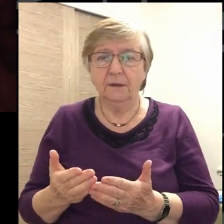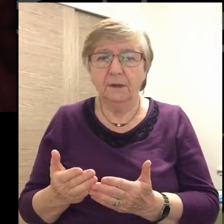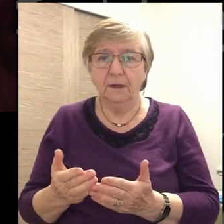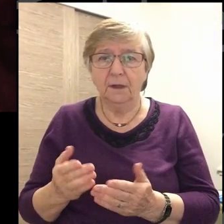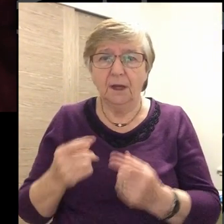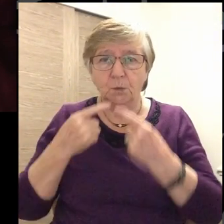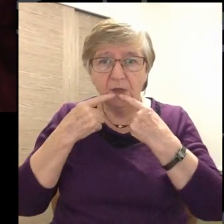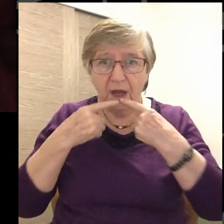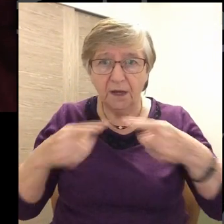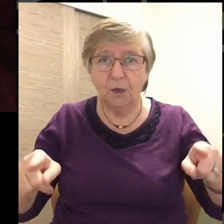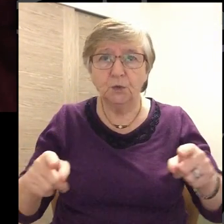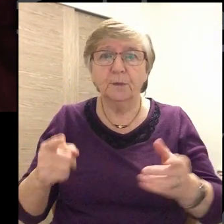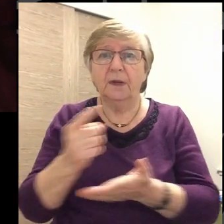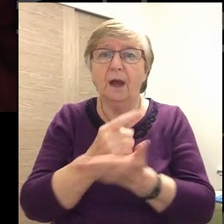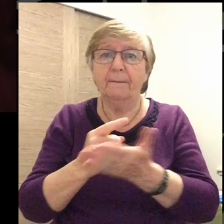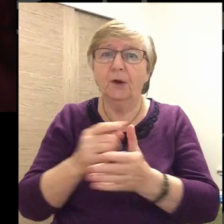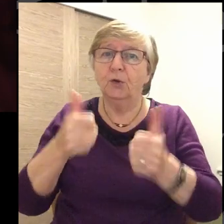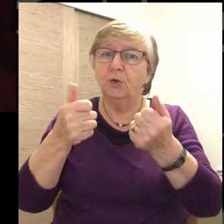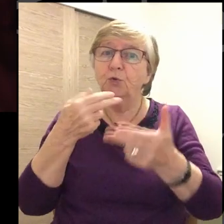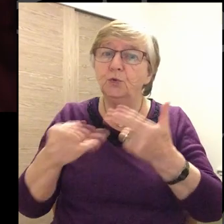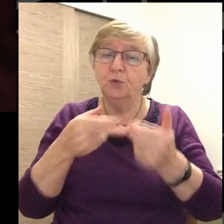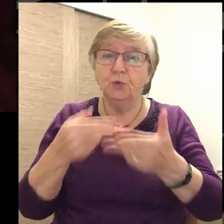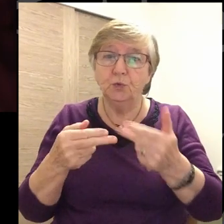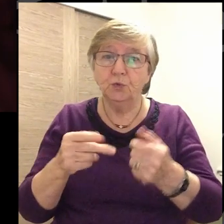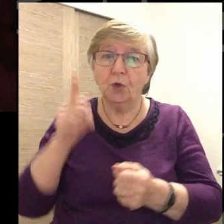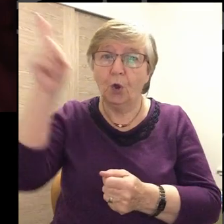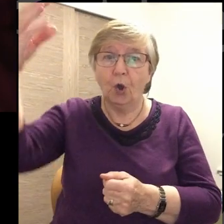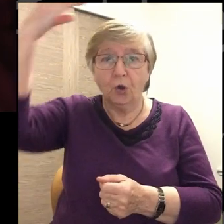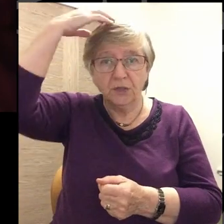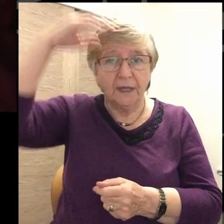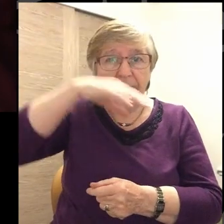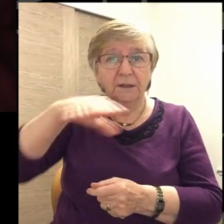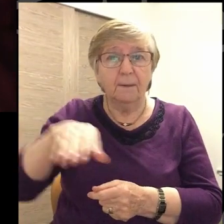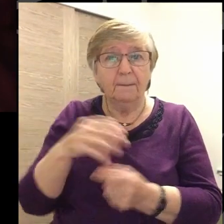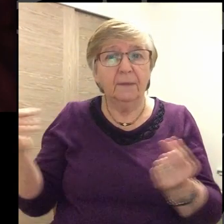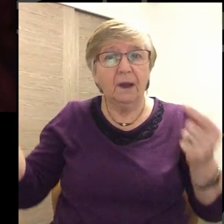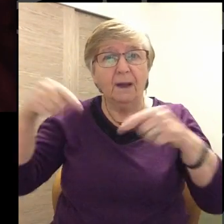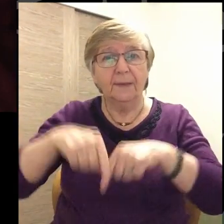but it was an announcement of the good news of the coming of God's kingdom.